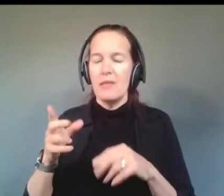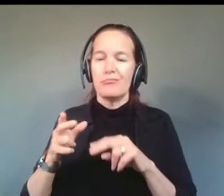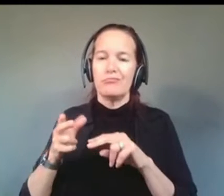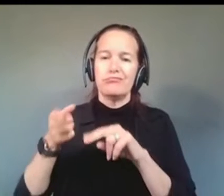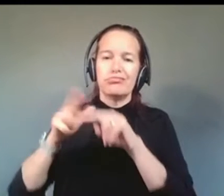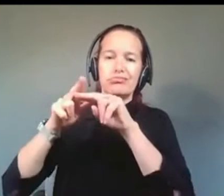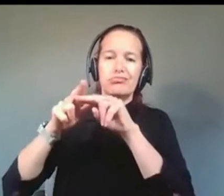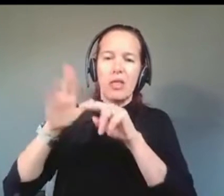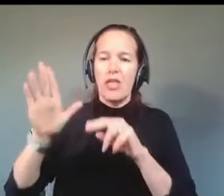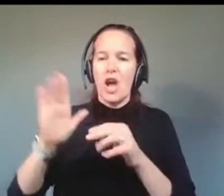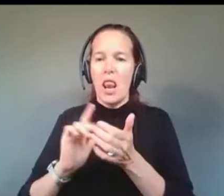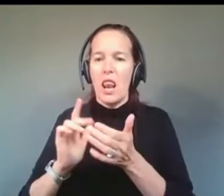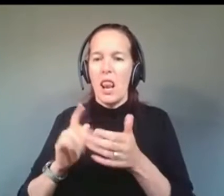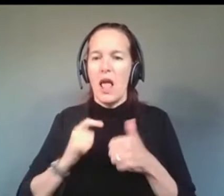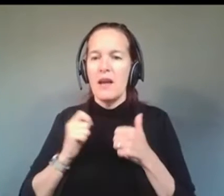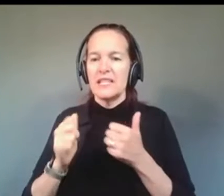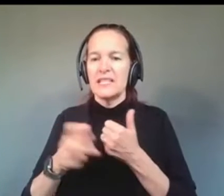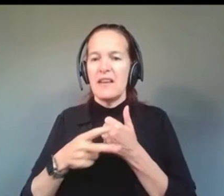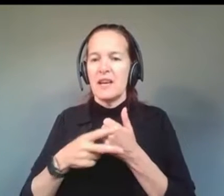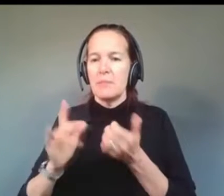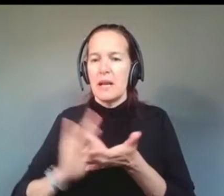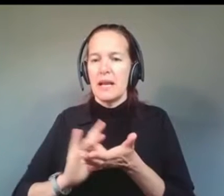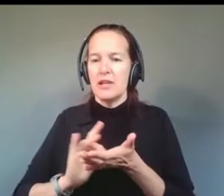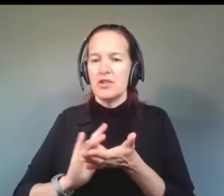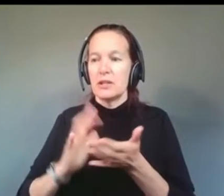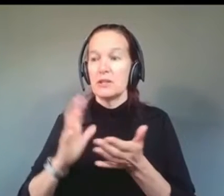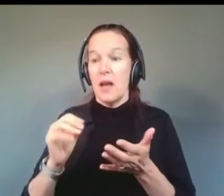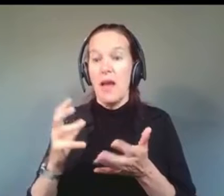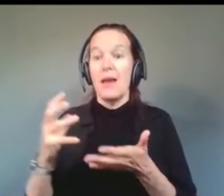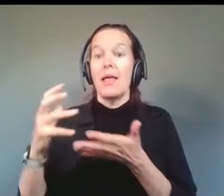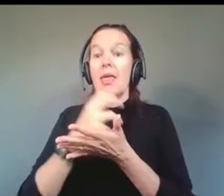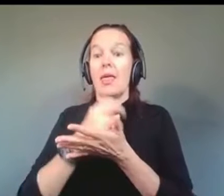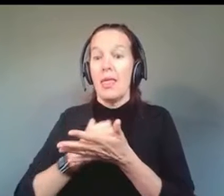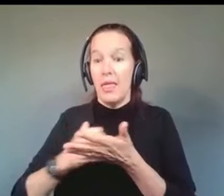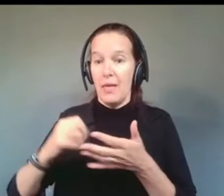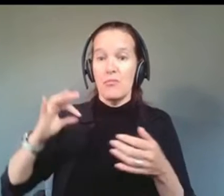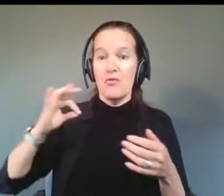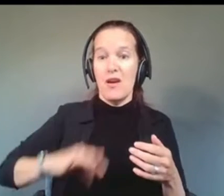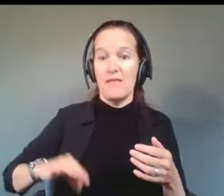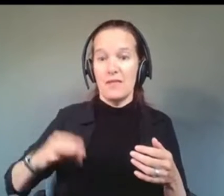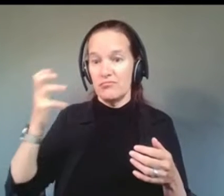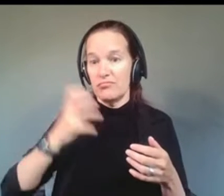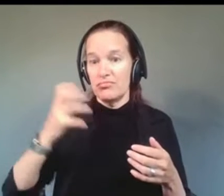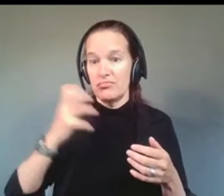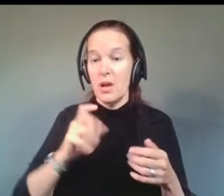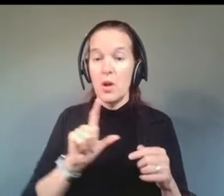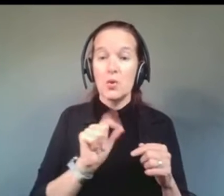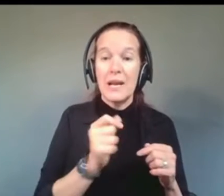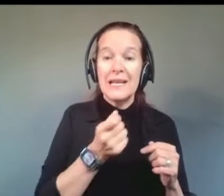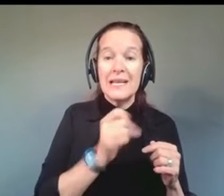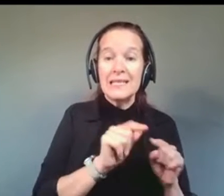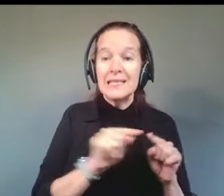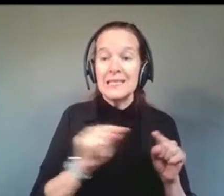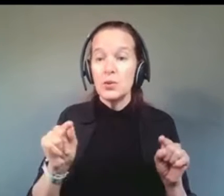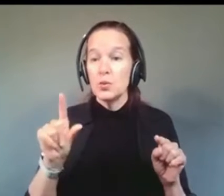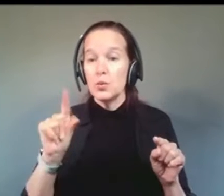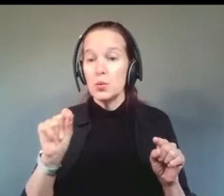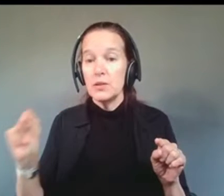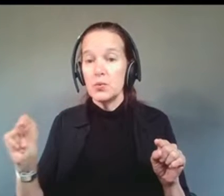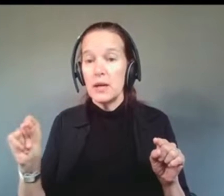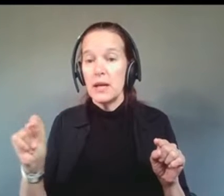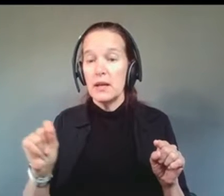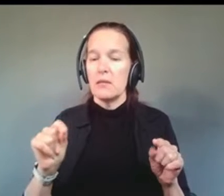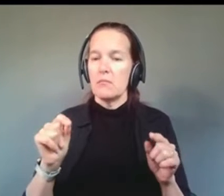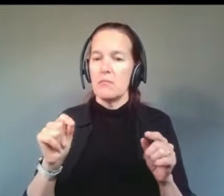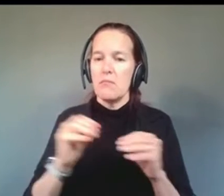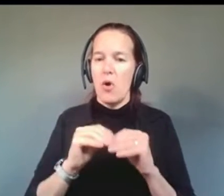in order to make record-breaking profits. Between 2019 and 2020, half of all